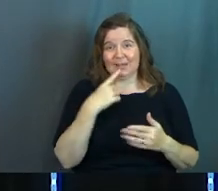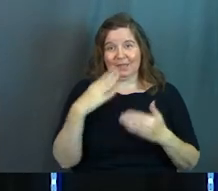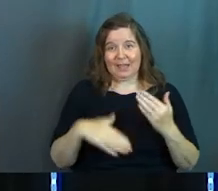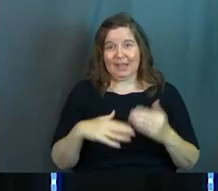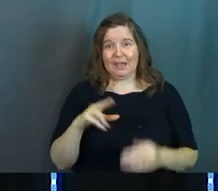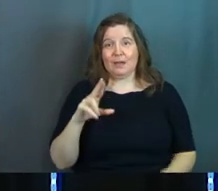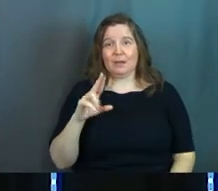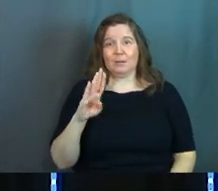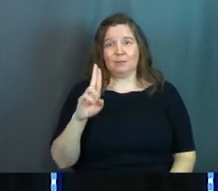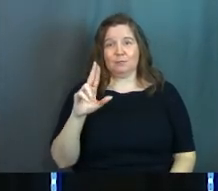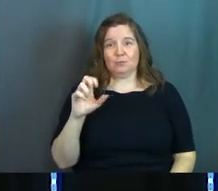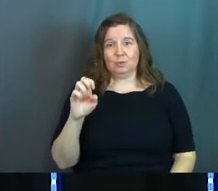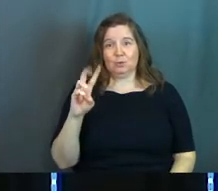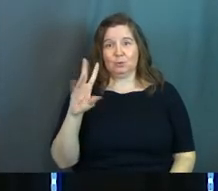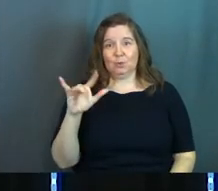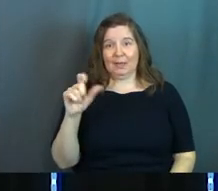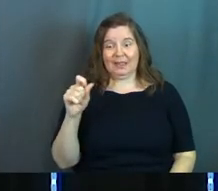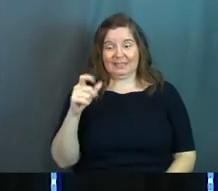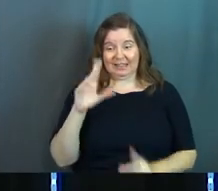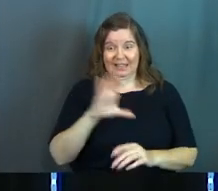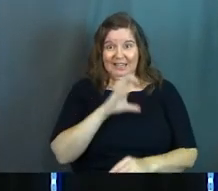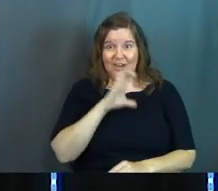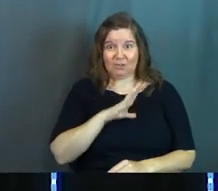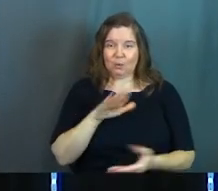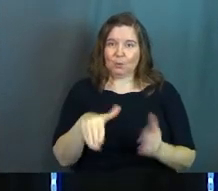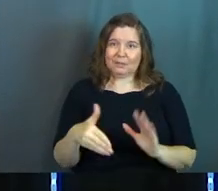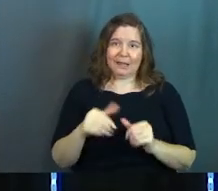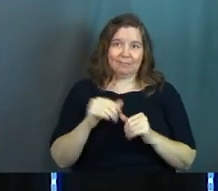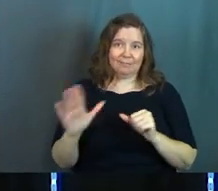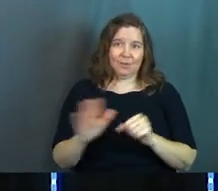Bruce Willis was dead all along. Sorry. There you go.